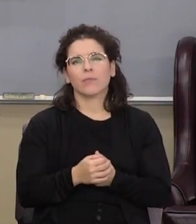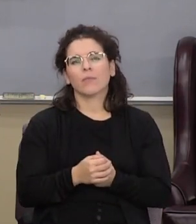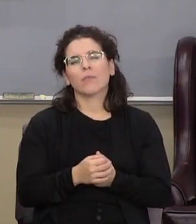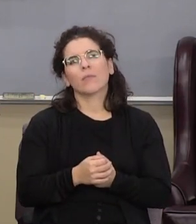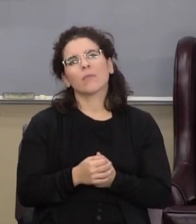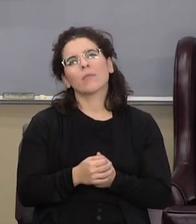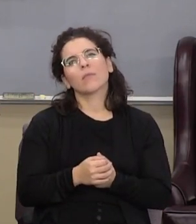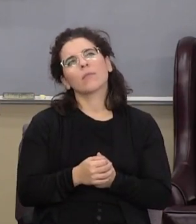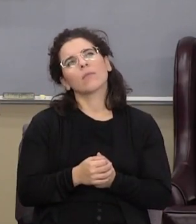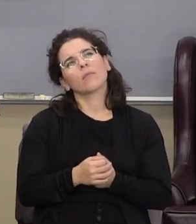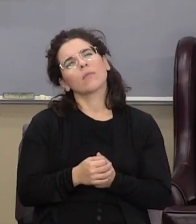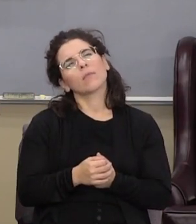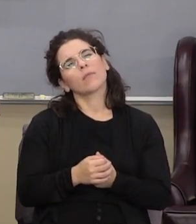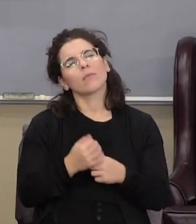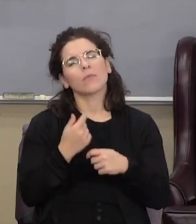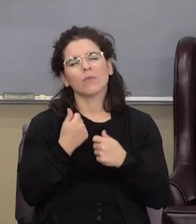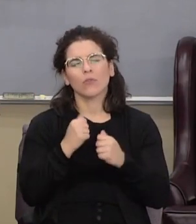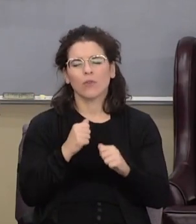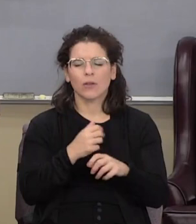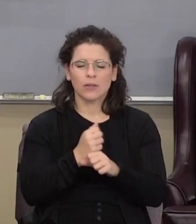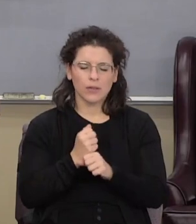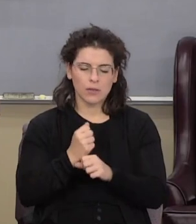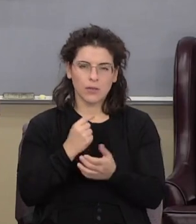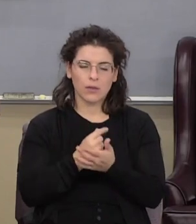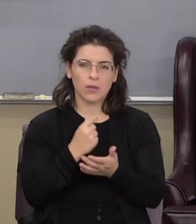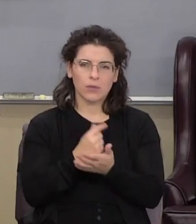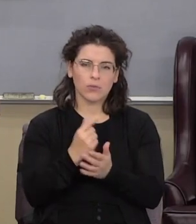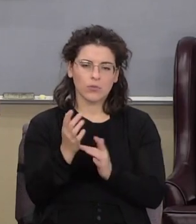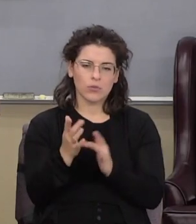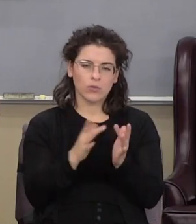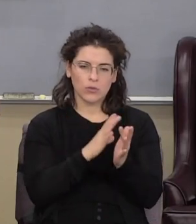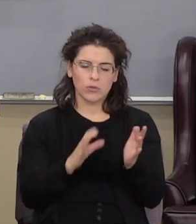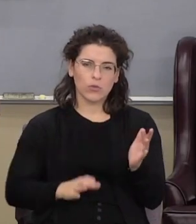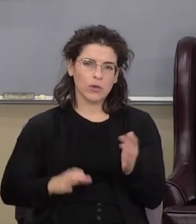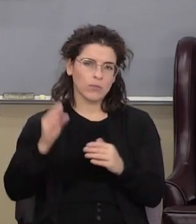you try to take the gospel that Jesus preached and you wind up with lordship salvation